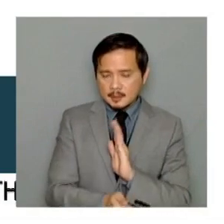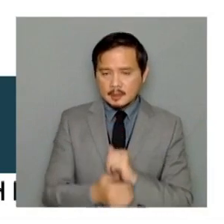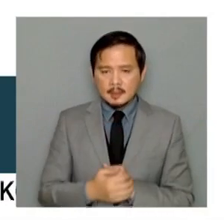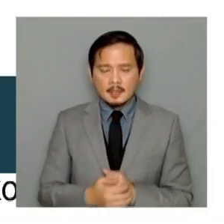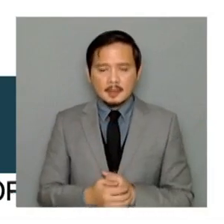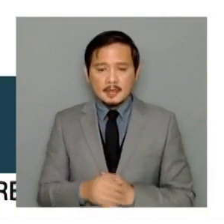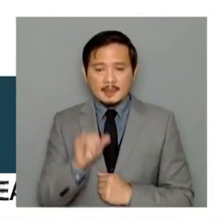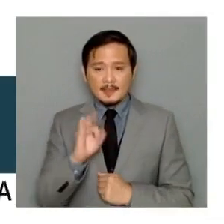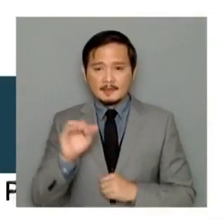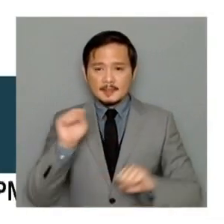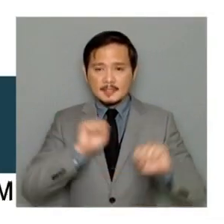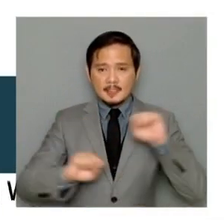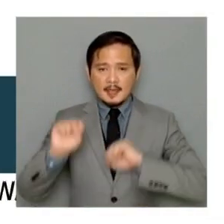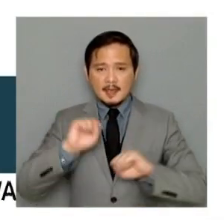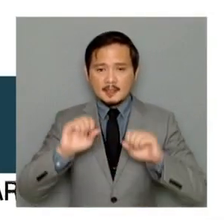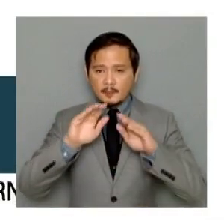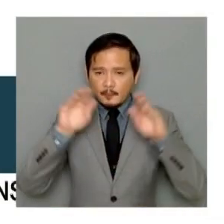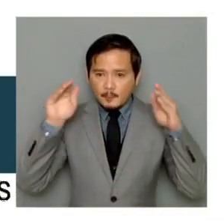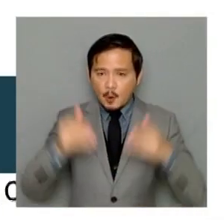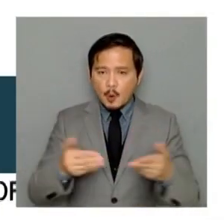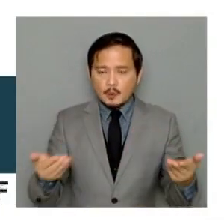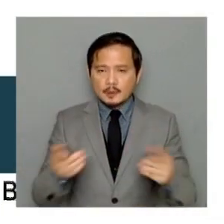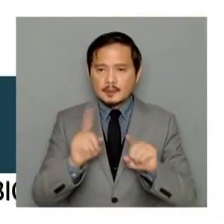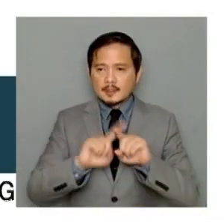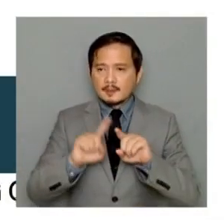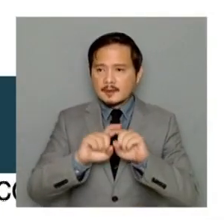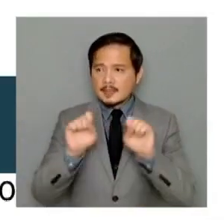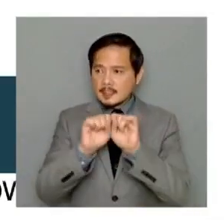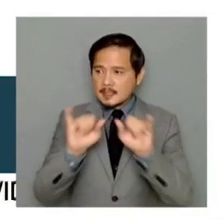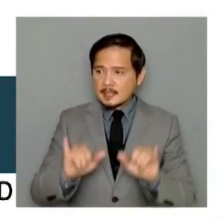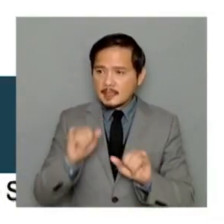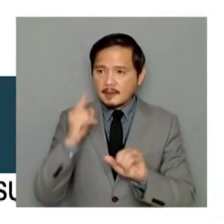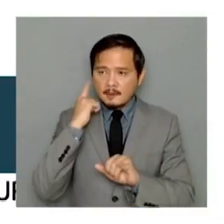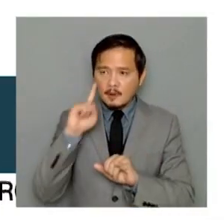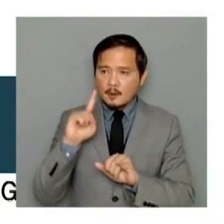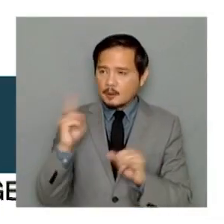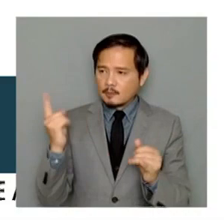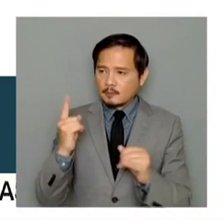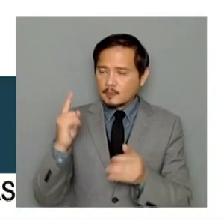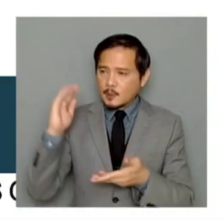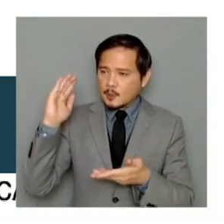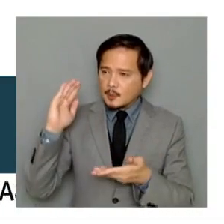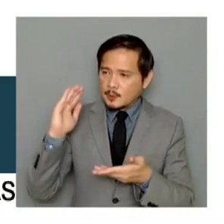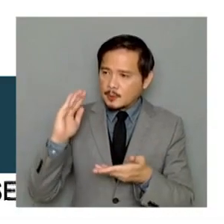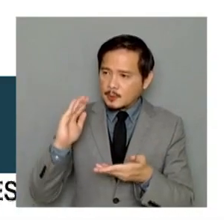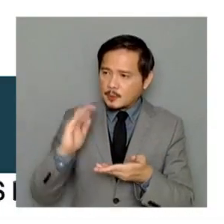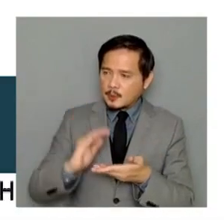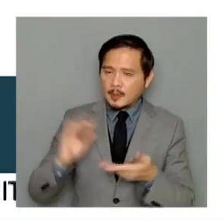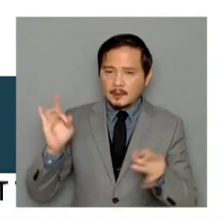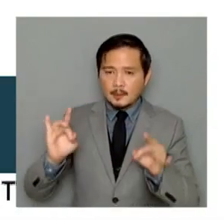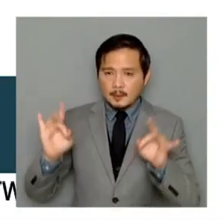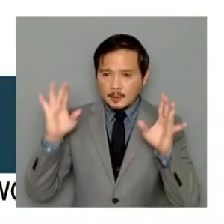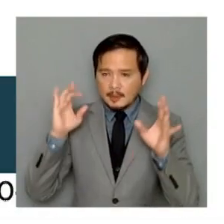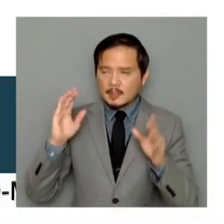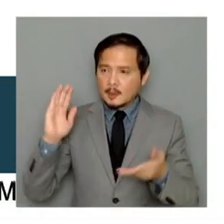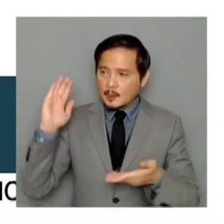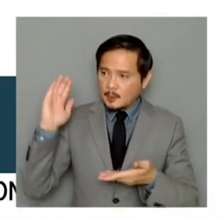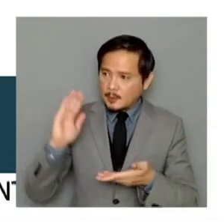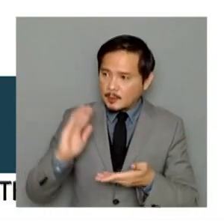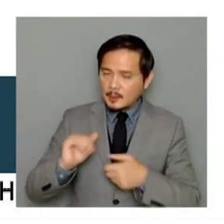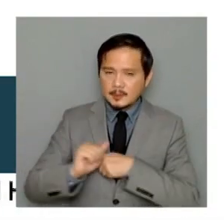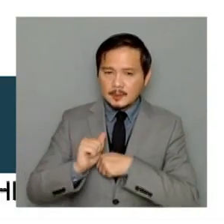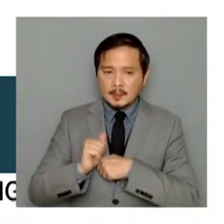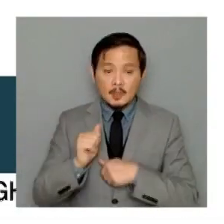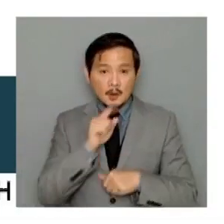basis, if we stick to the frameworks on disaster reduction, where we understand that people are the biggest factor